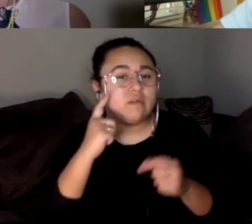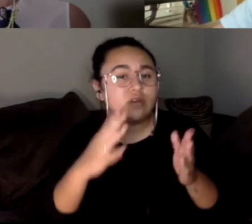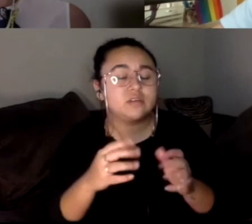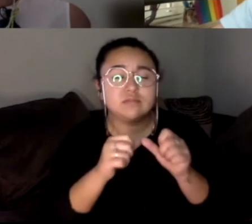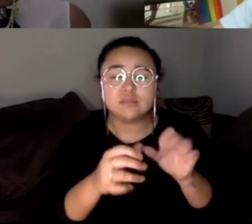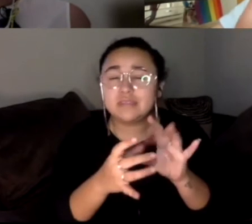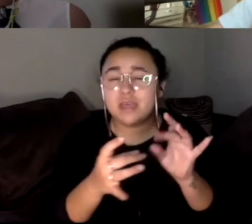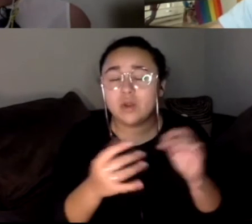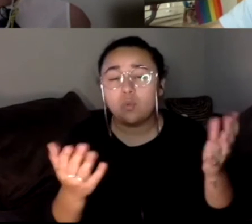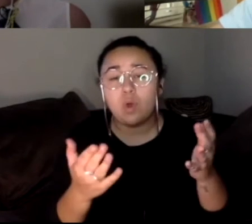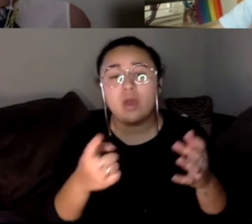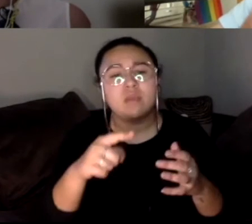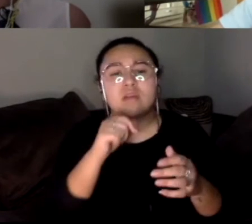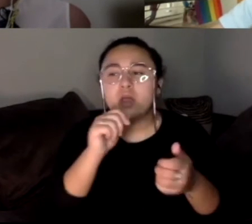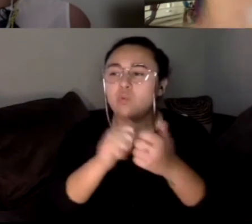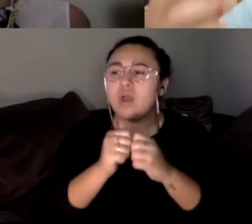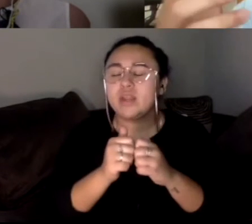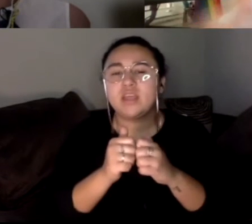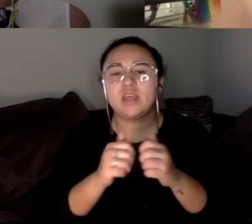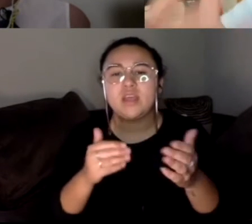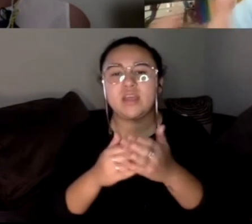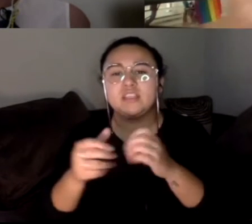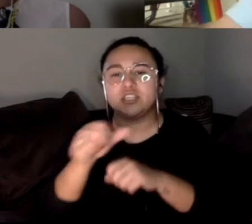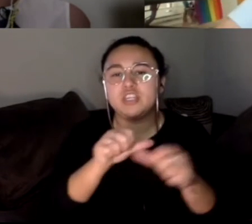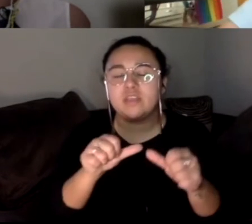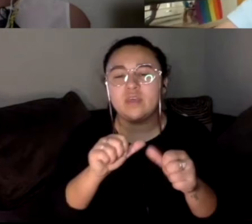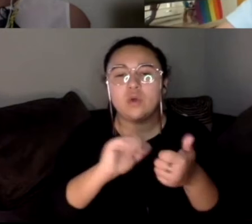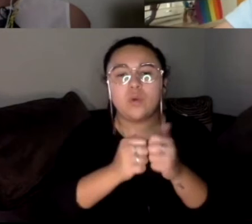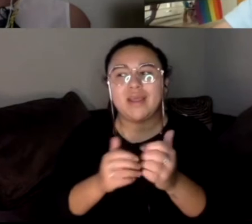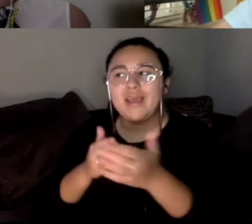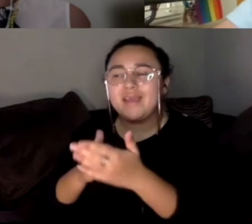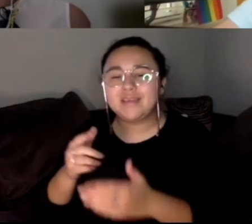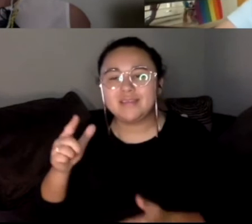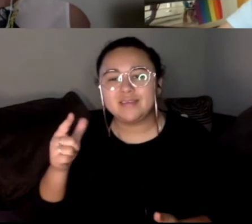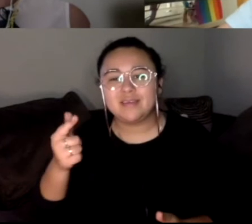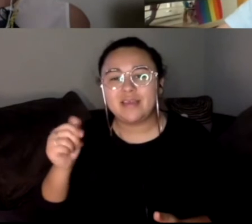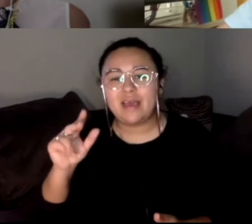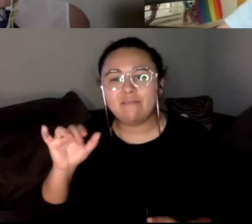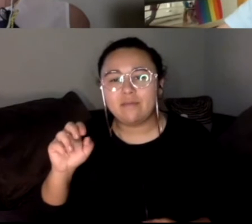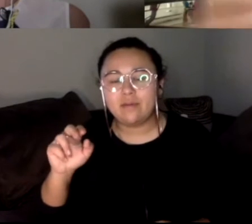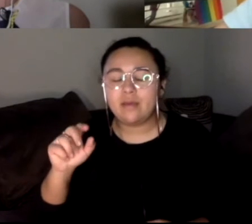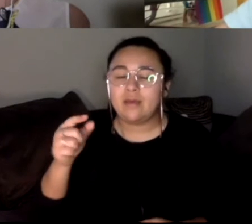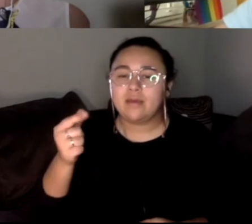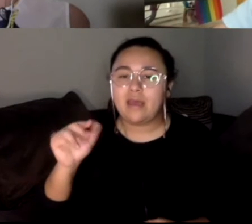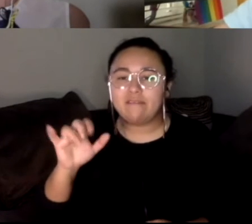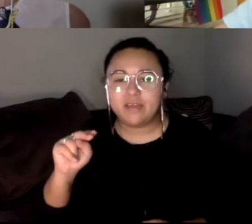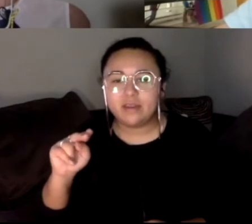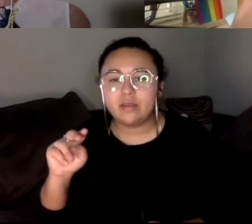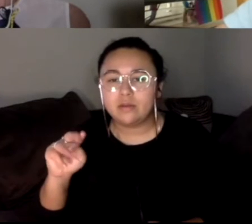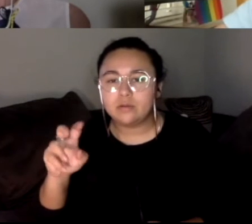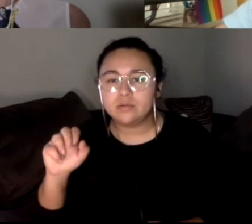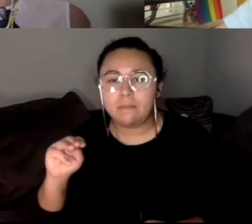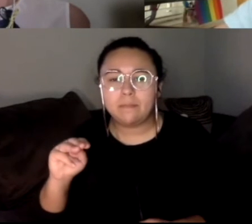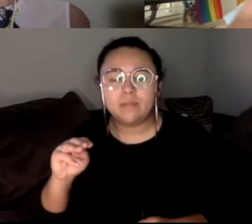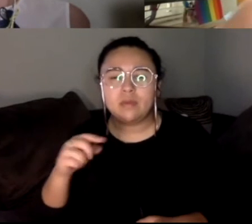they're not running against each other. They're running against Gavin. Right. And some of the people on in like political observers or myself will say,